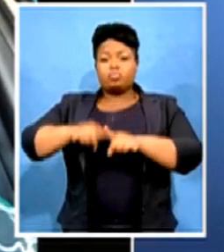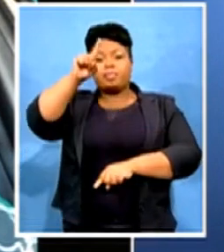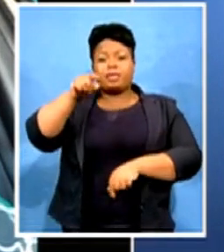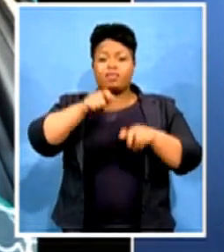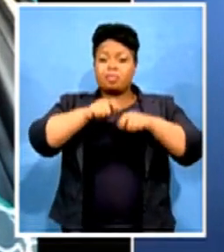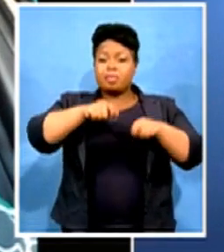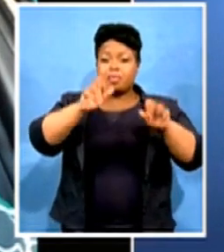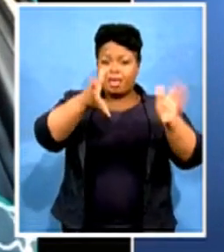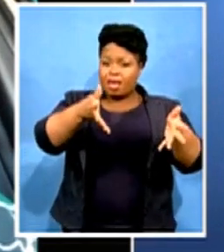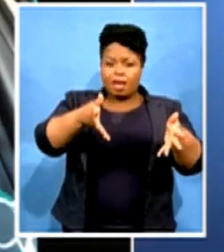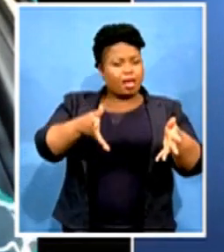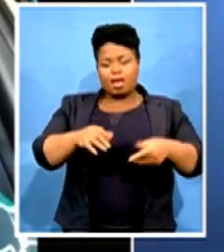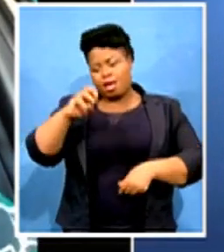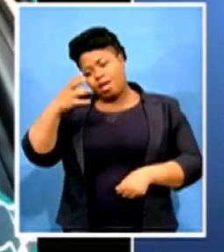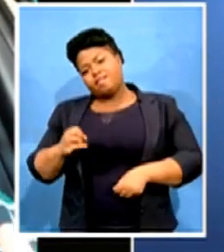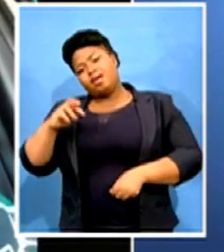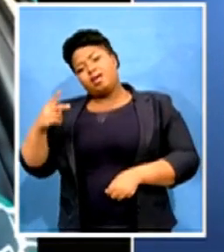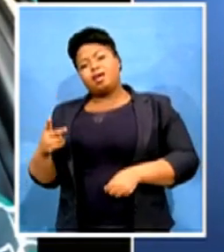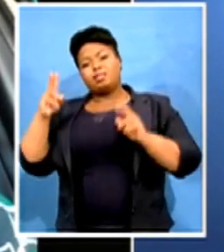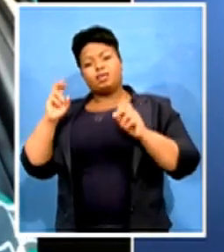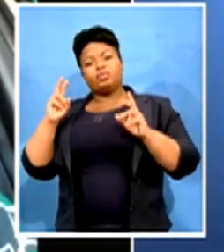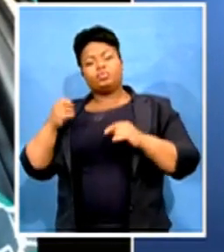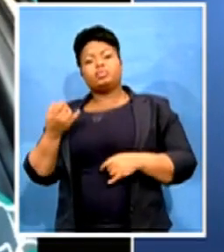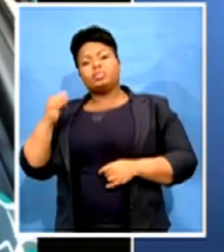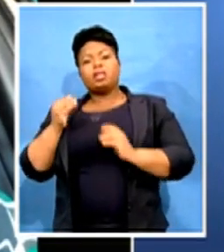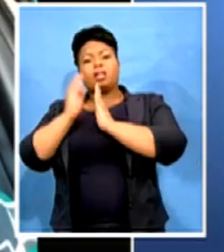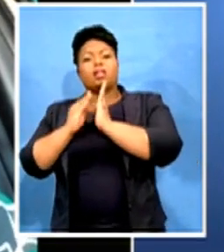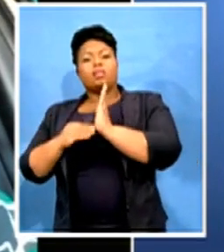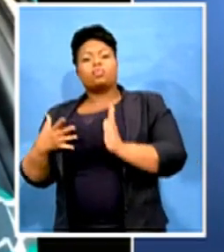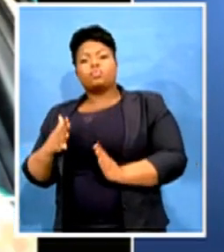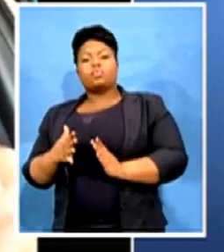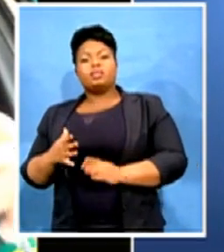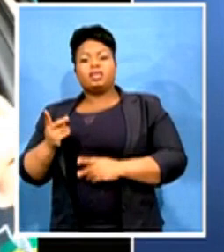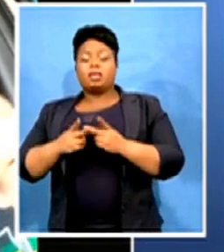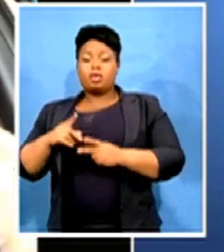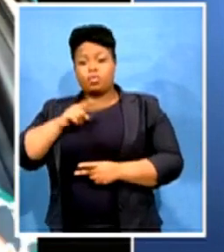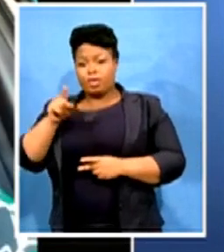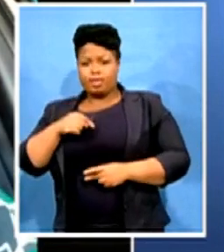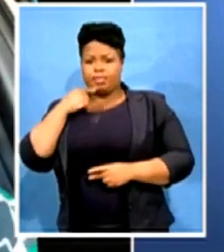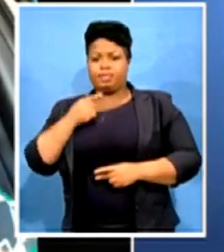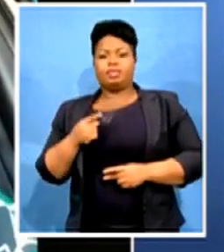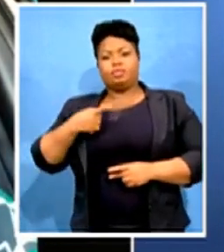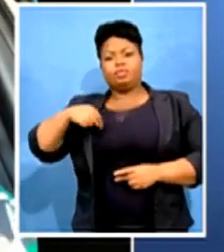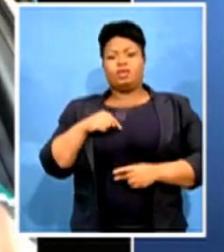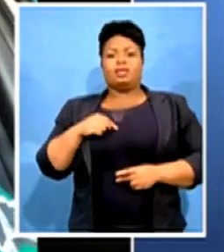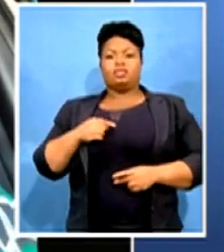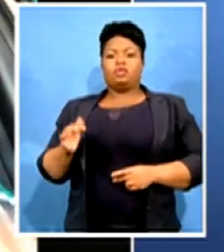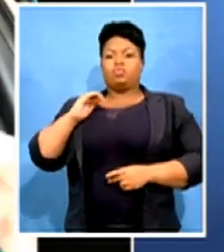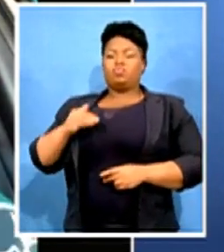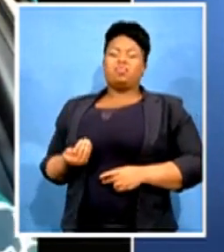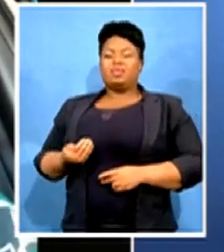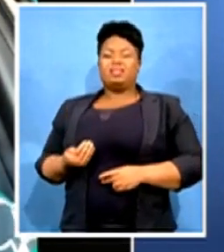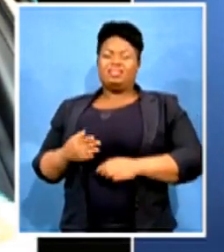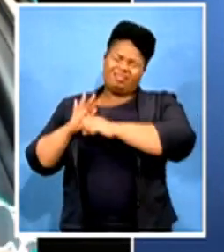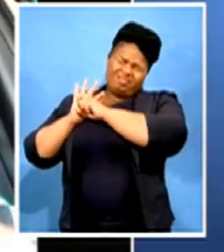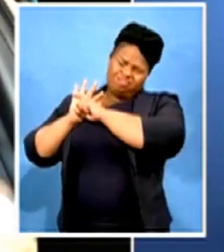that we will still want to table that are also saying to us women are so oppressed in terms of the decisions that